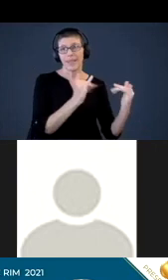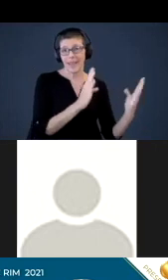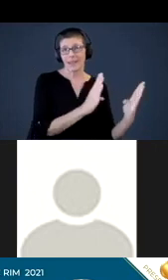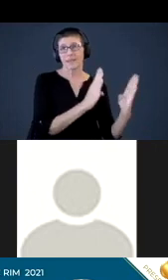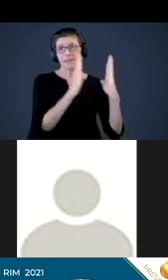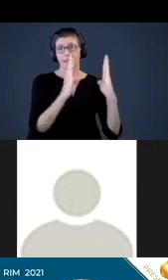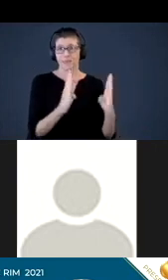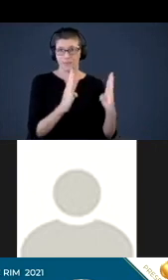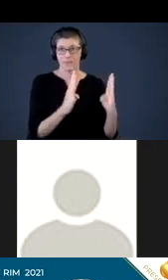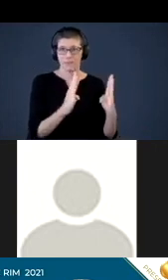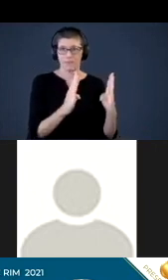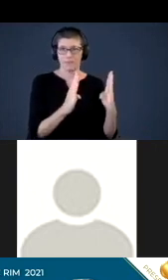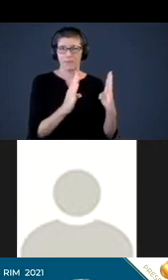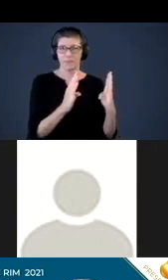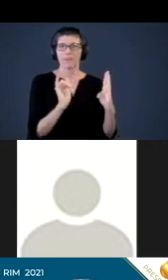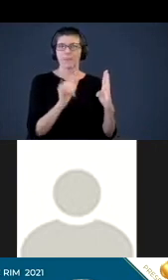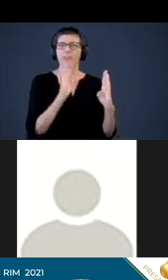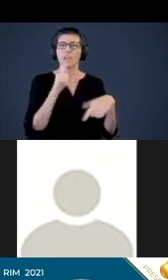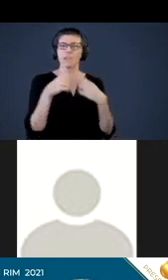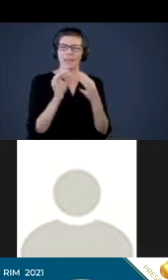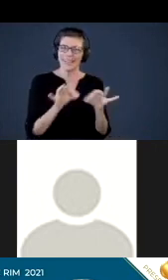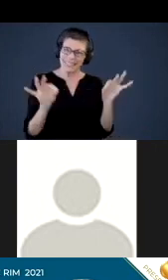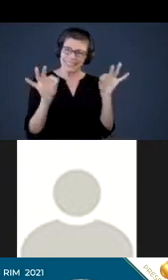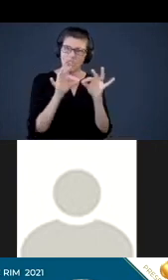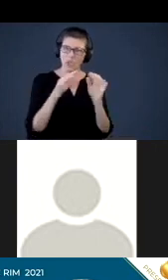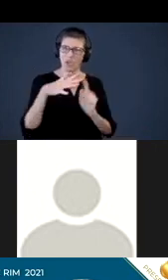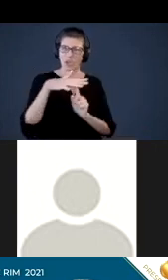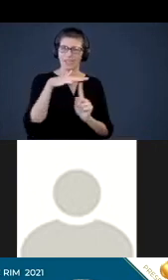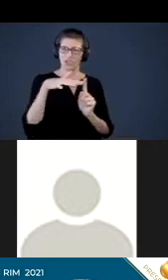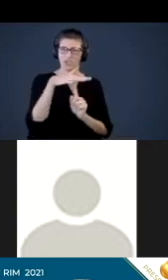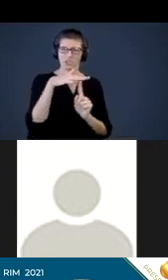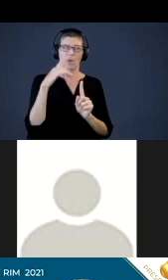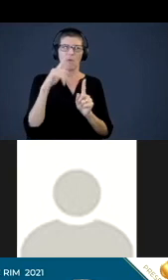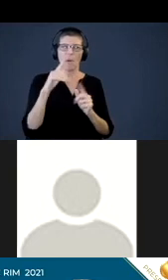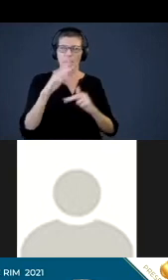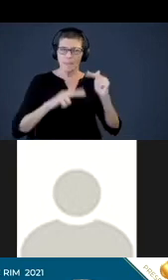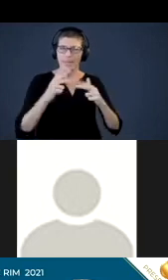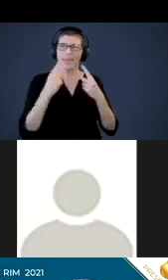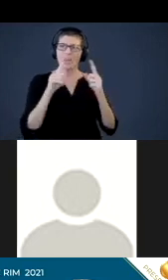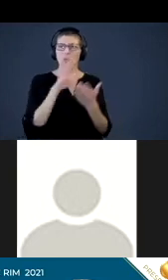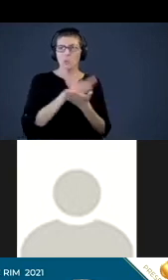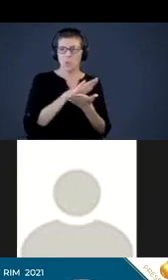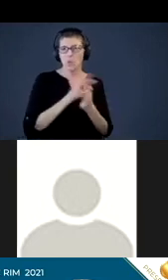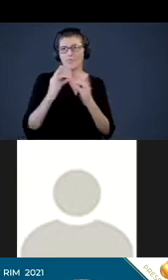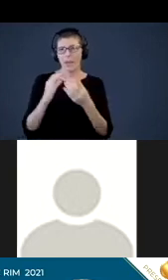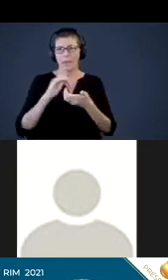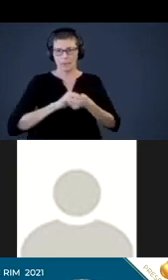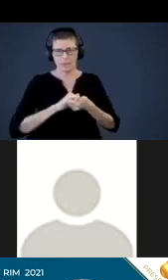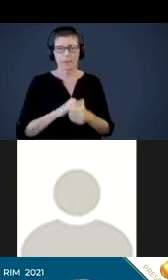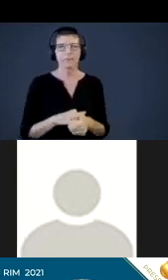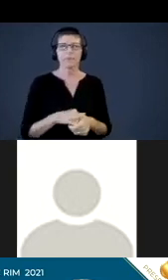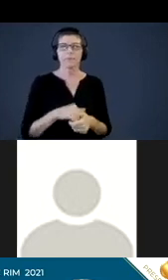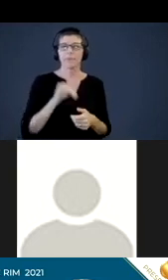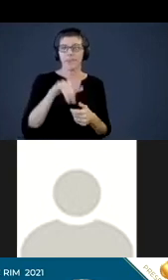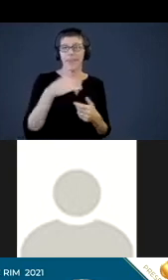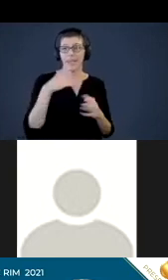this section outlines the essential conditions to build effective family school partnerships. They are divided, this section is